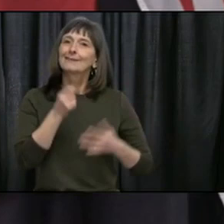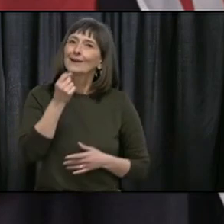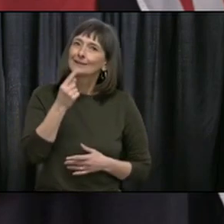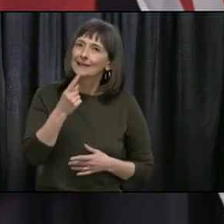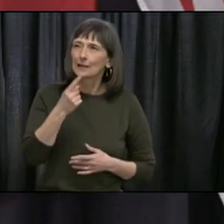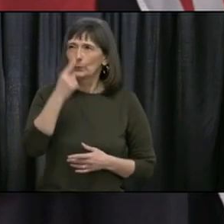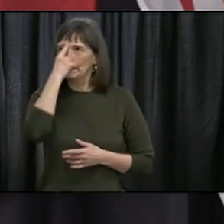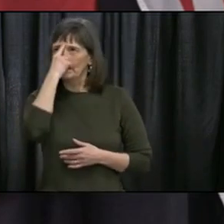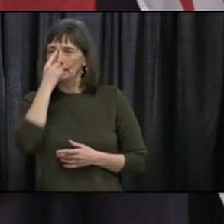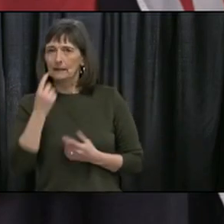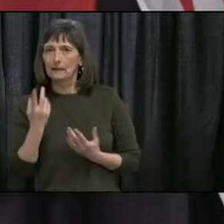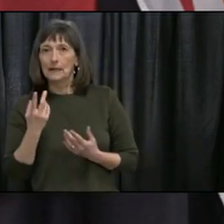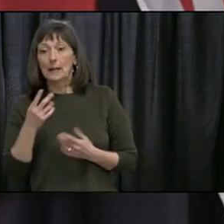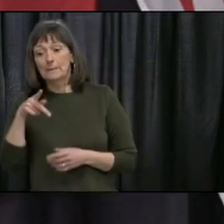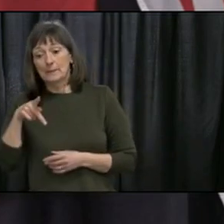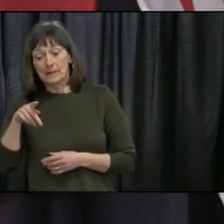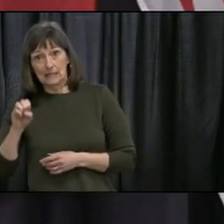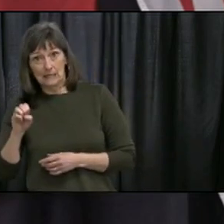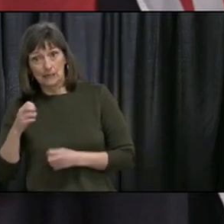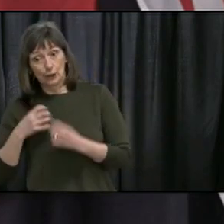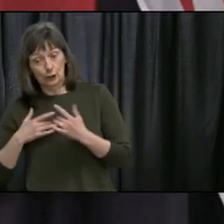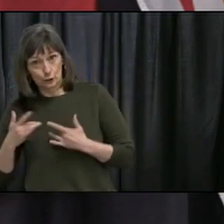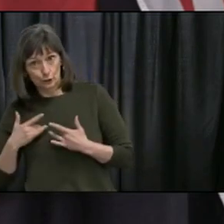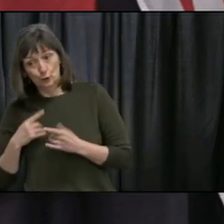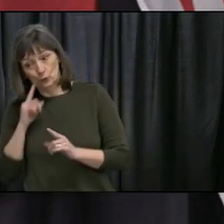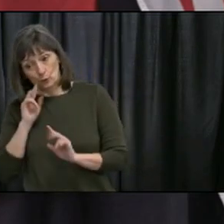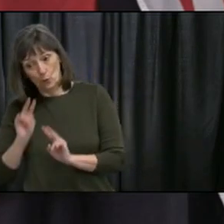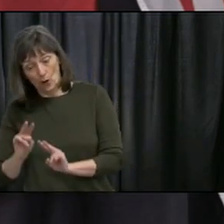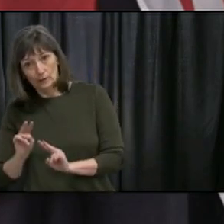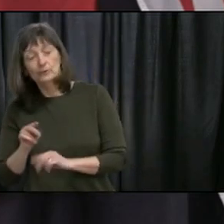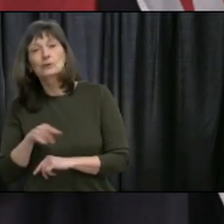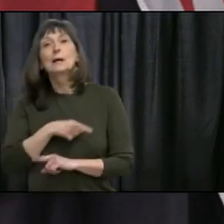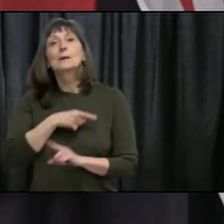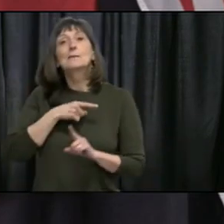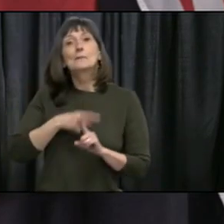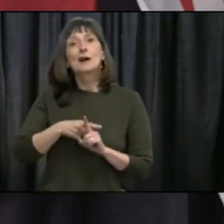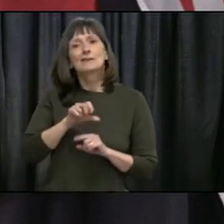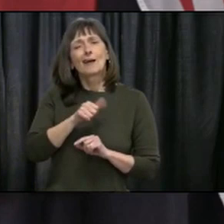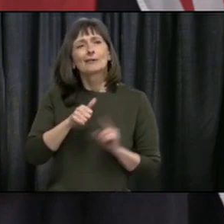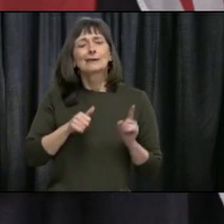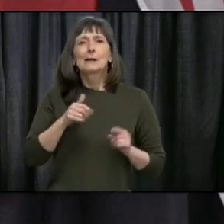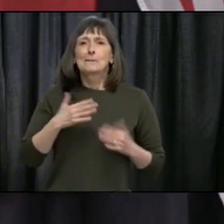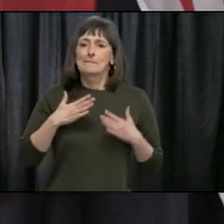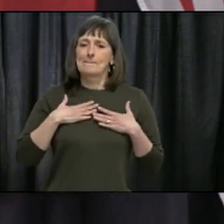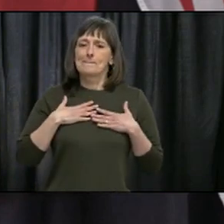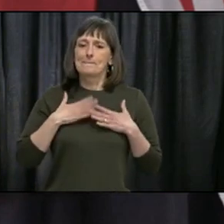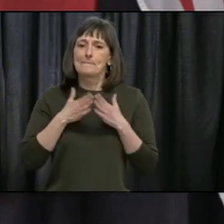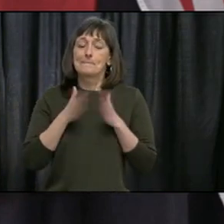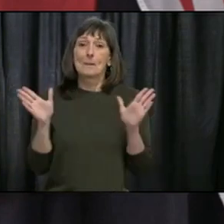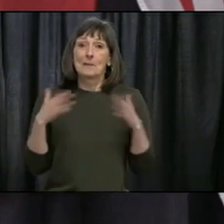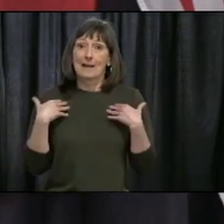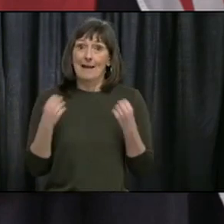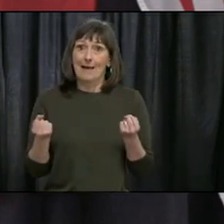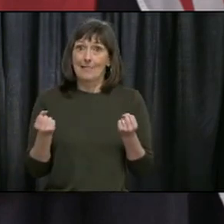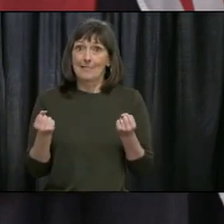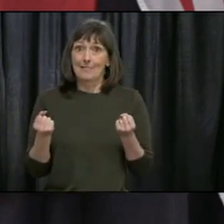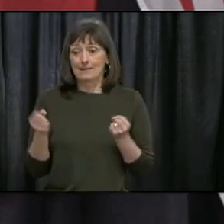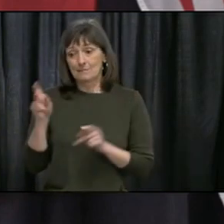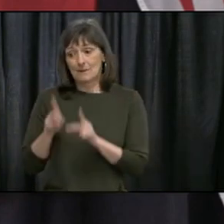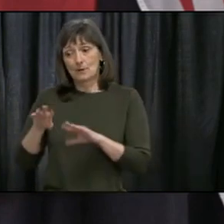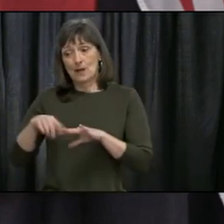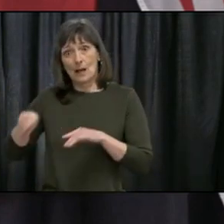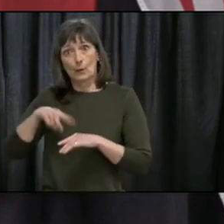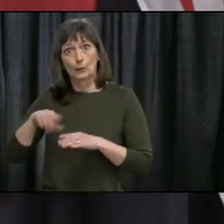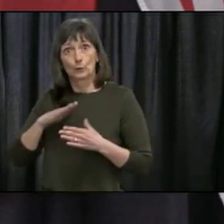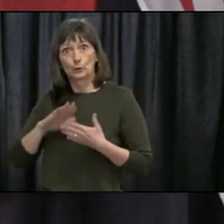a number of indicators. And as the minister just mentioned, you know, the public health officials have done a really good job, a very good job,